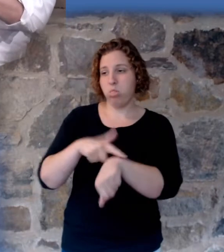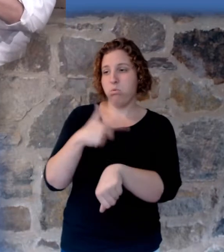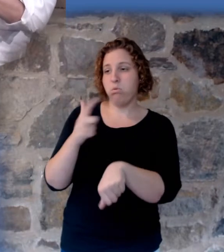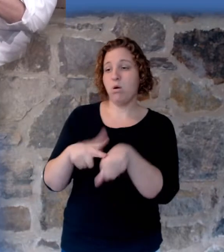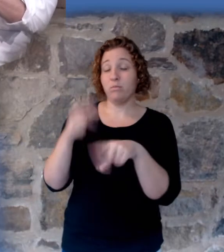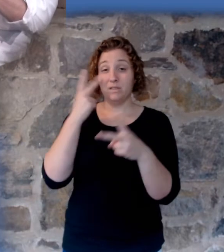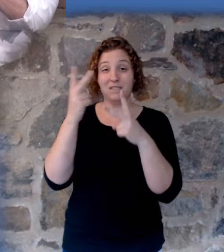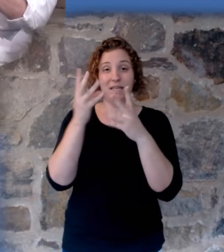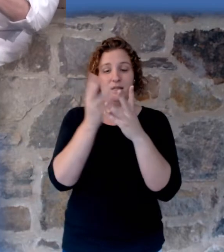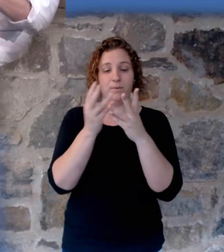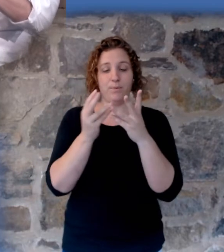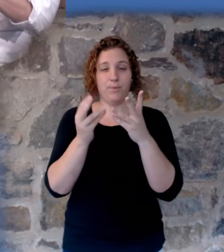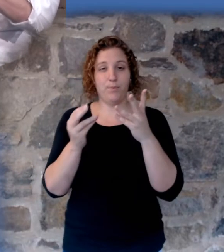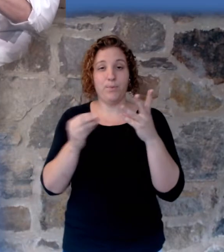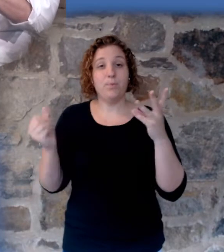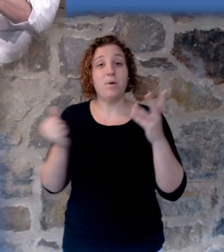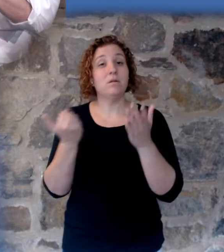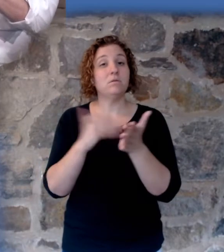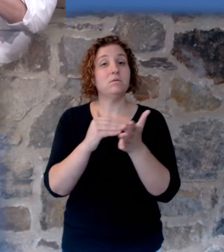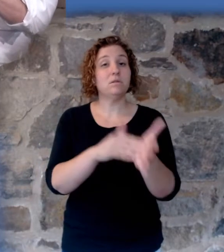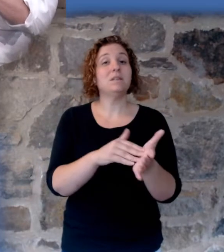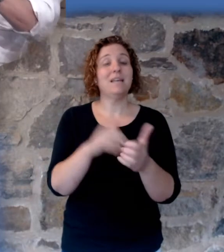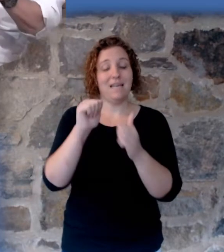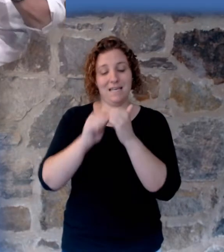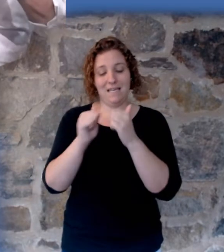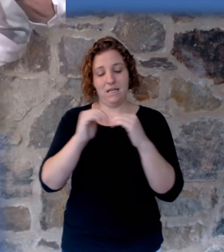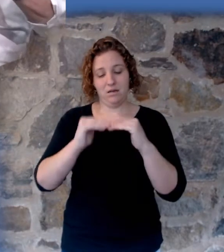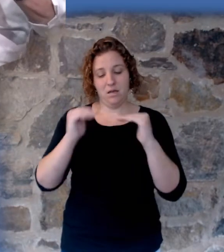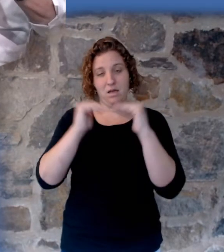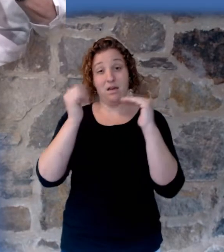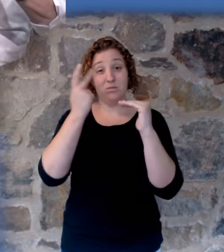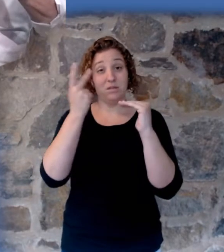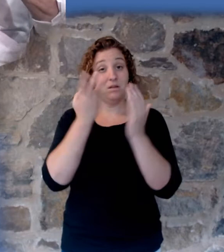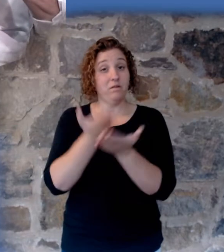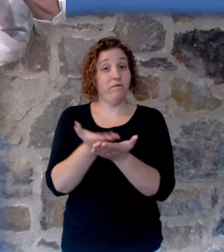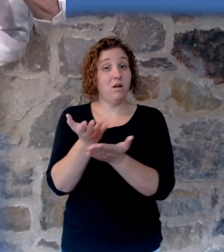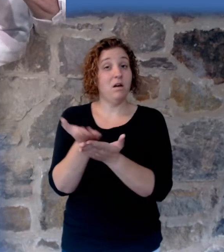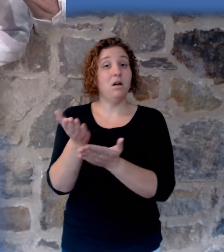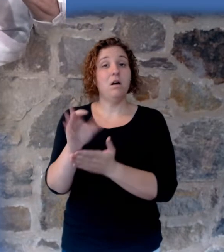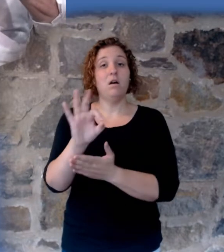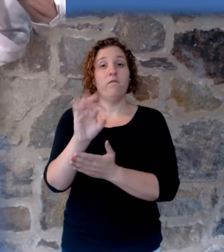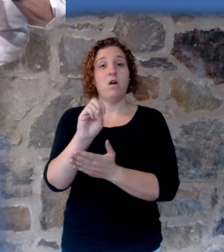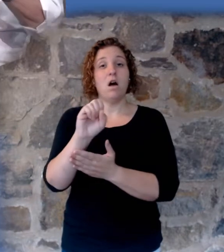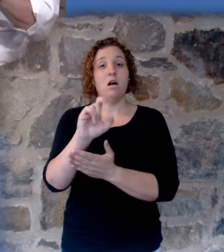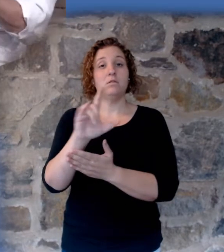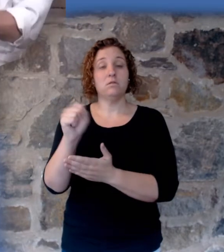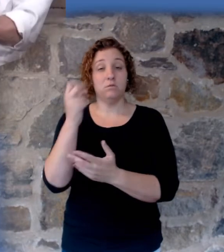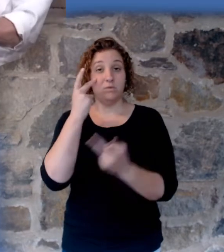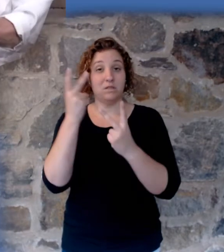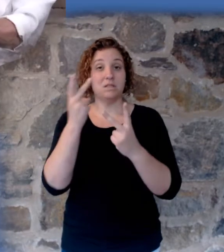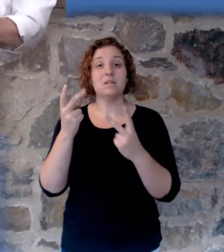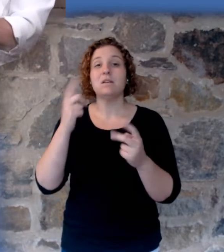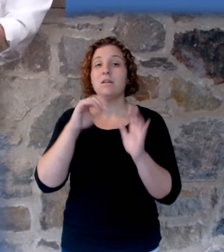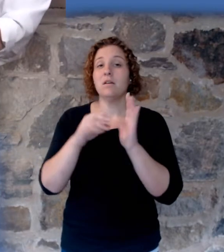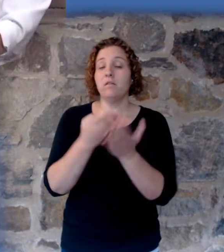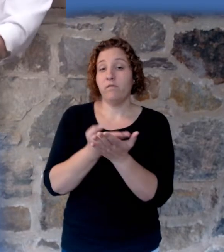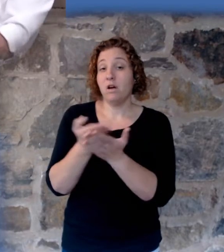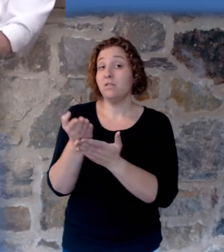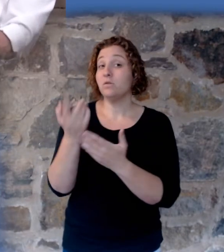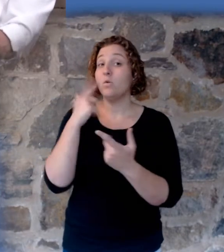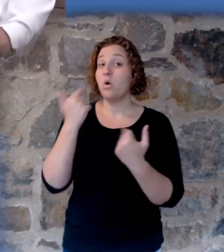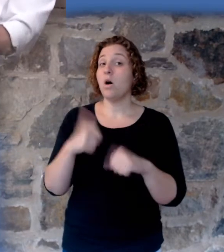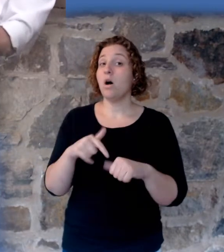these layers you heard about, there are fossils. And we showed you fossils where, for example, the ichthyosaur was giving birth. That was rapidly, quickly